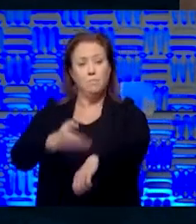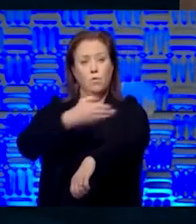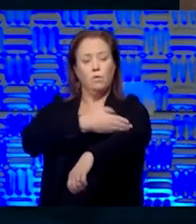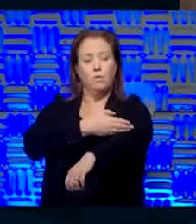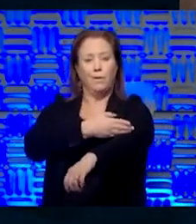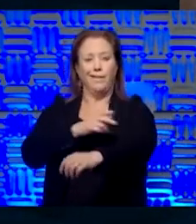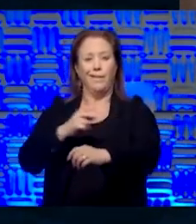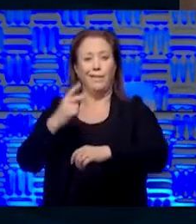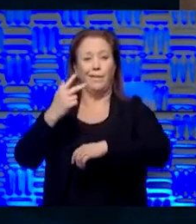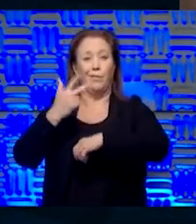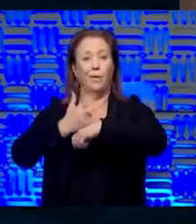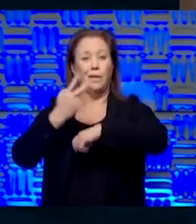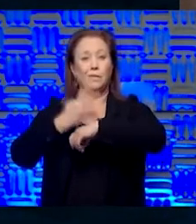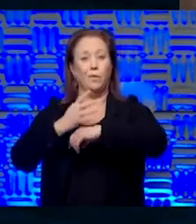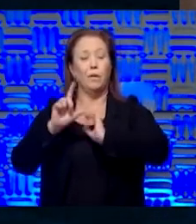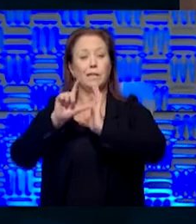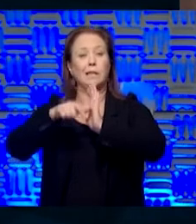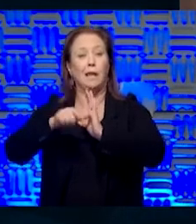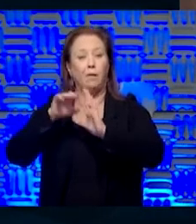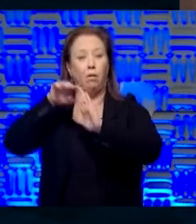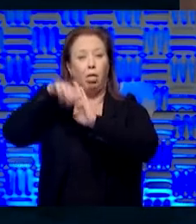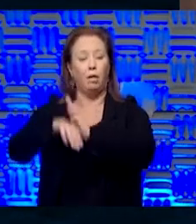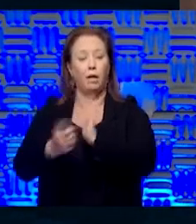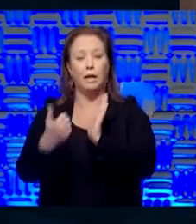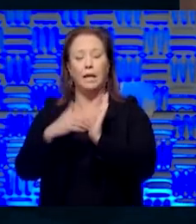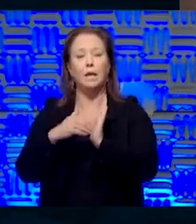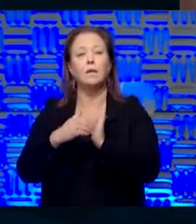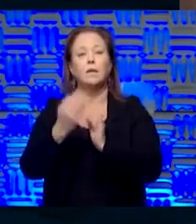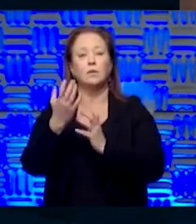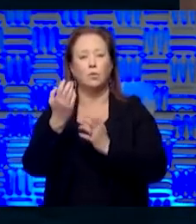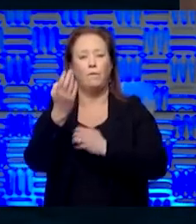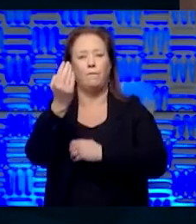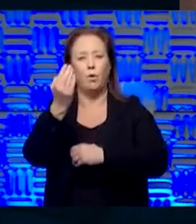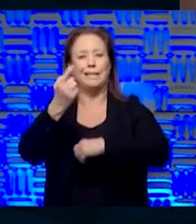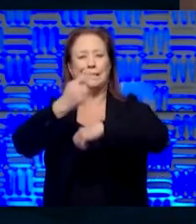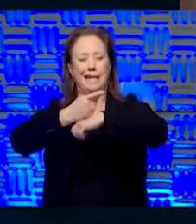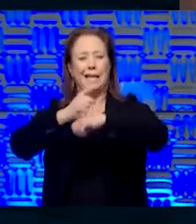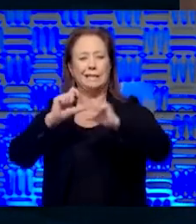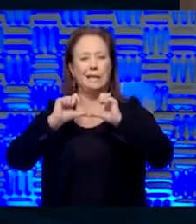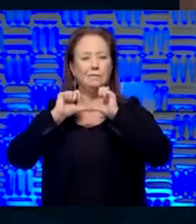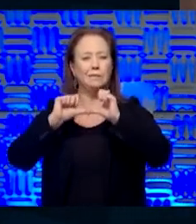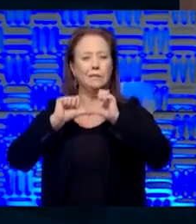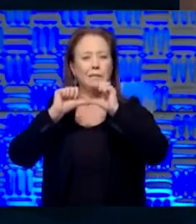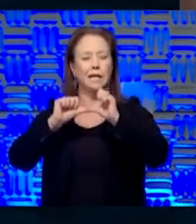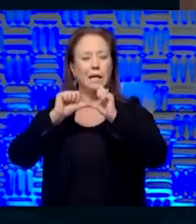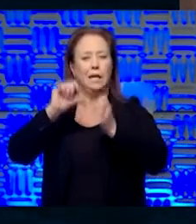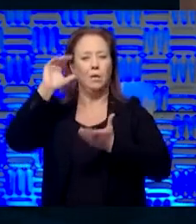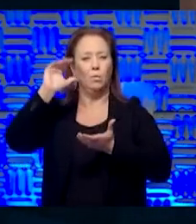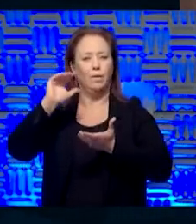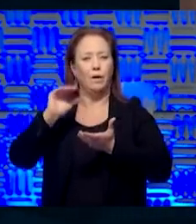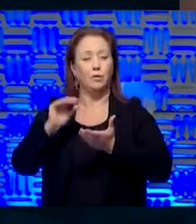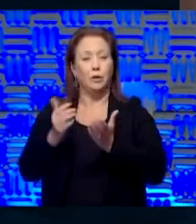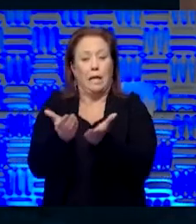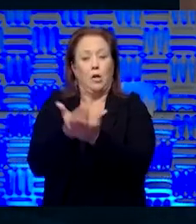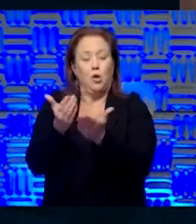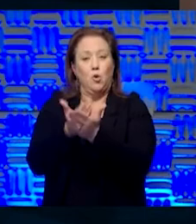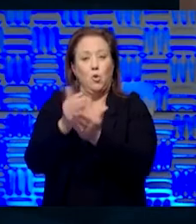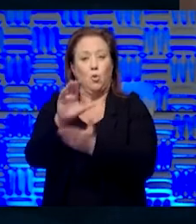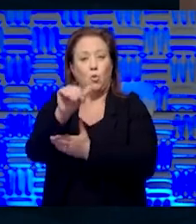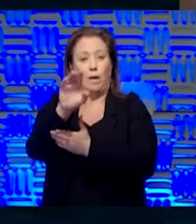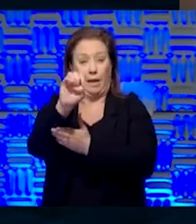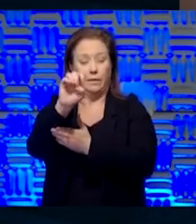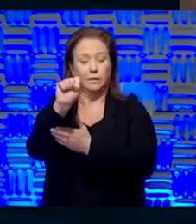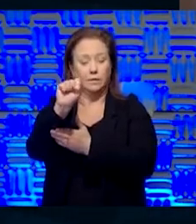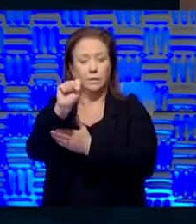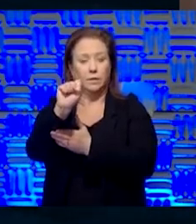I think that broadly you can hold your, hang your hat on 14 days of sustained reduction in new cases and then